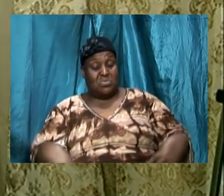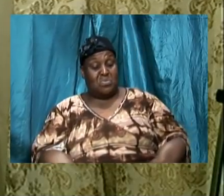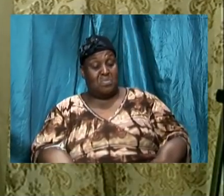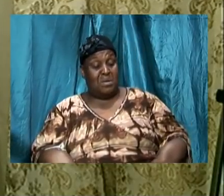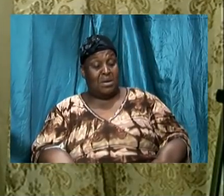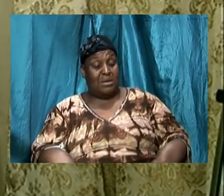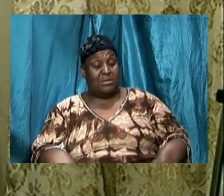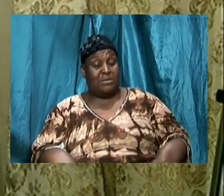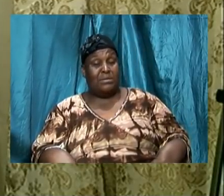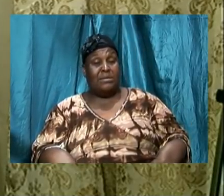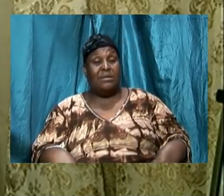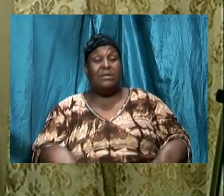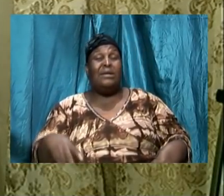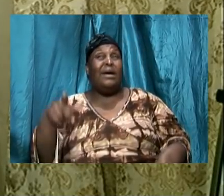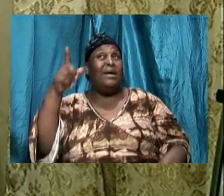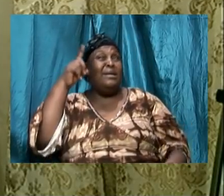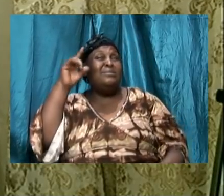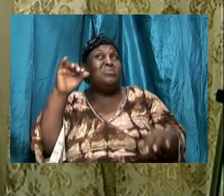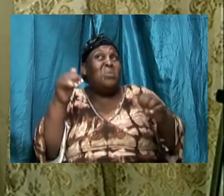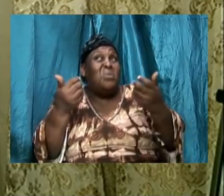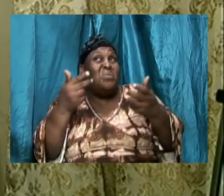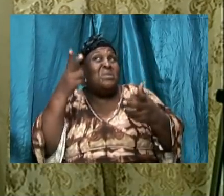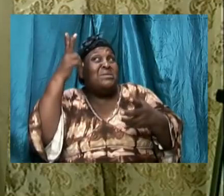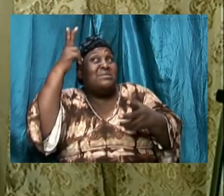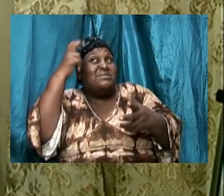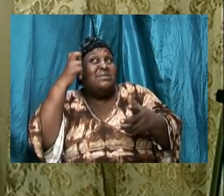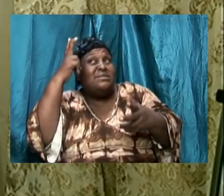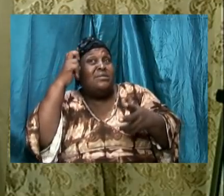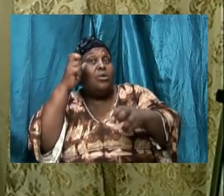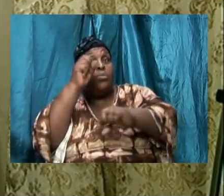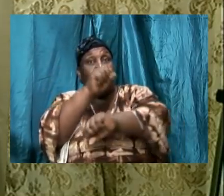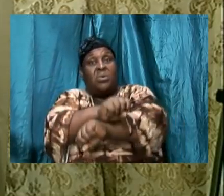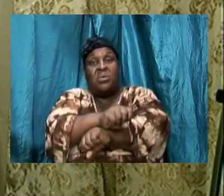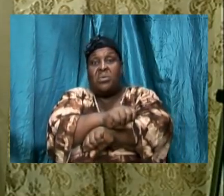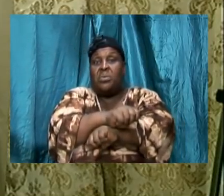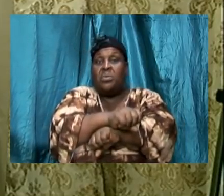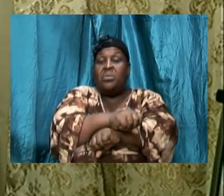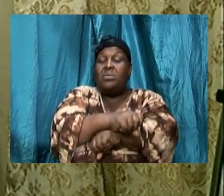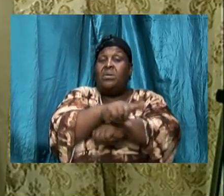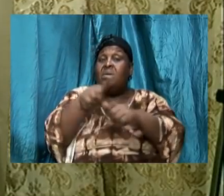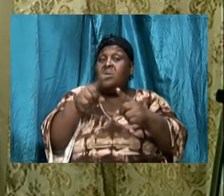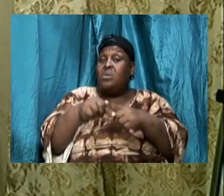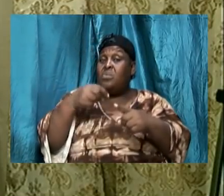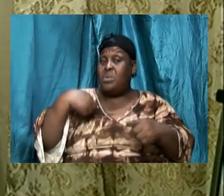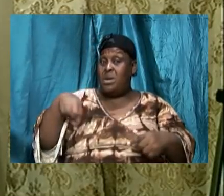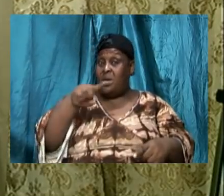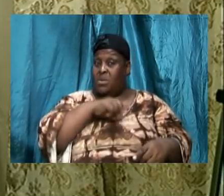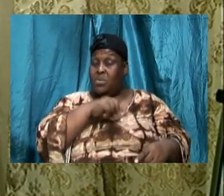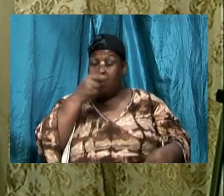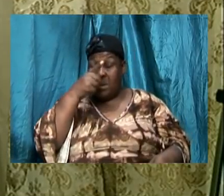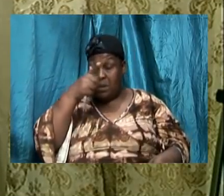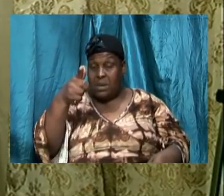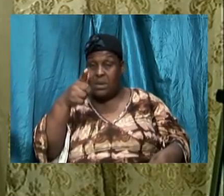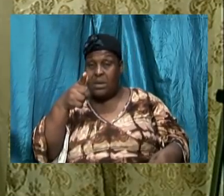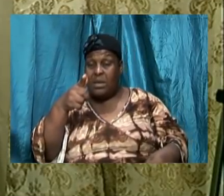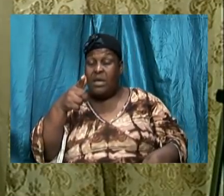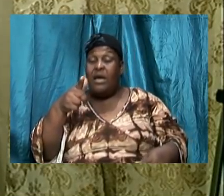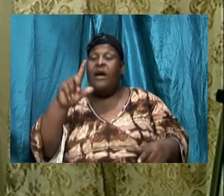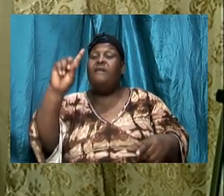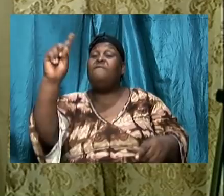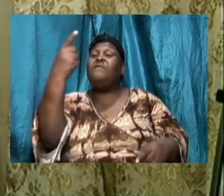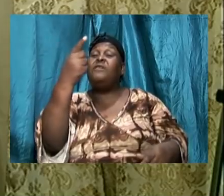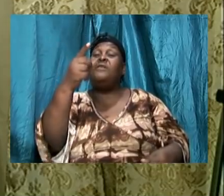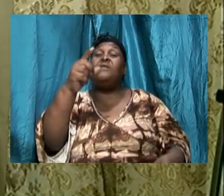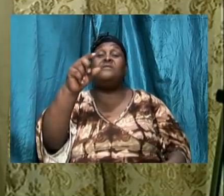listen to how and watch how Satan operates. When we looked at 1 Samuel chapter